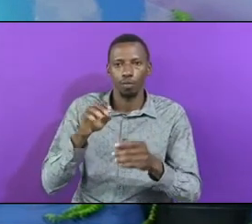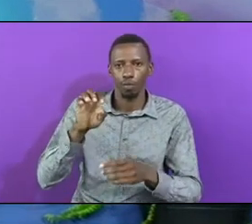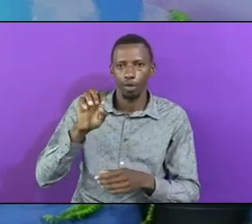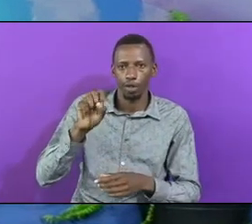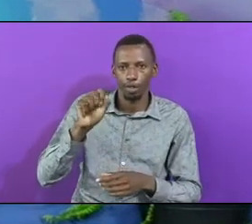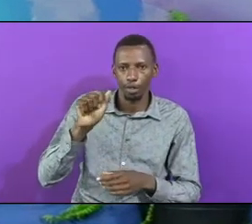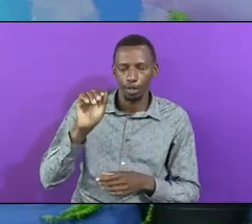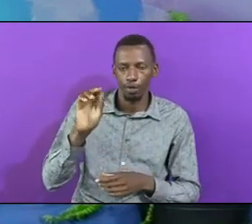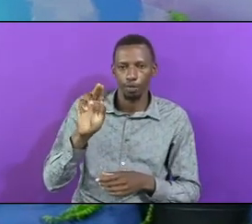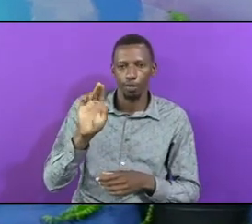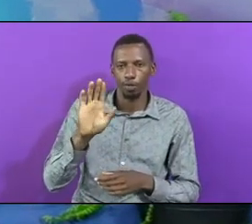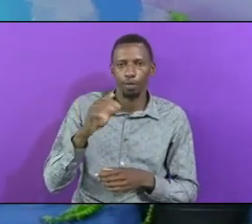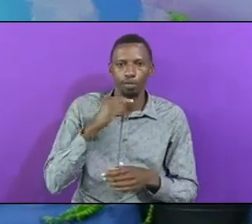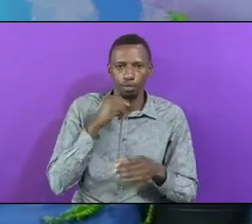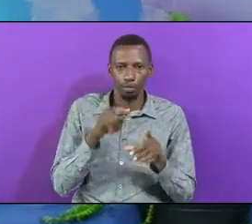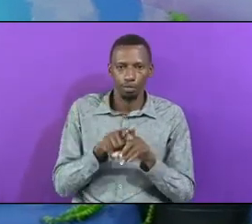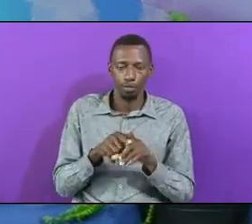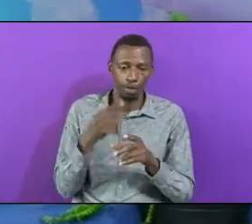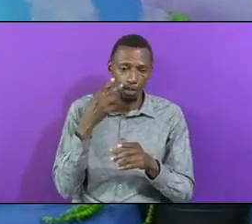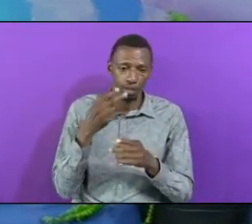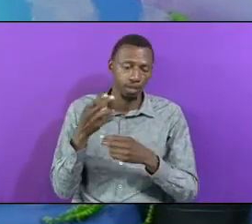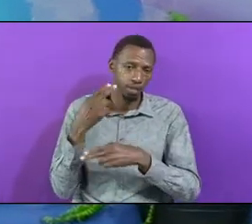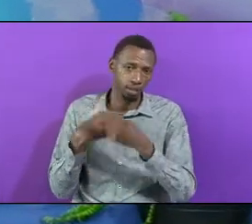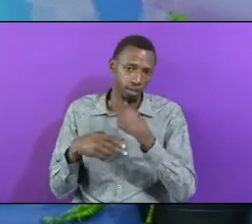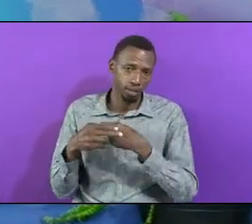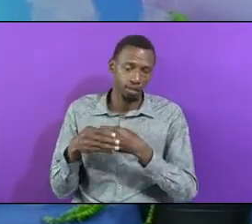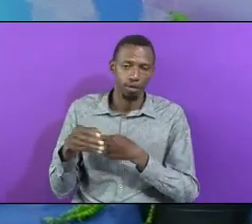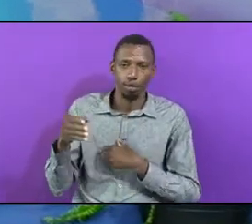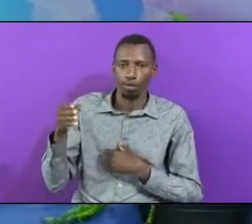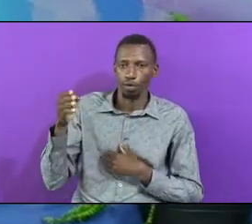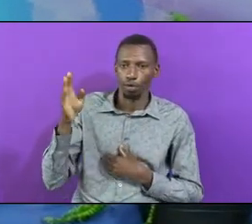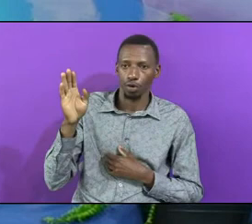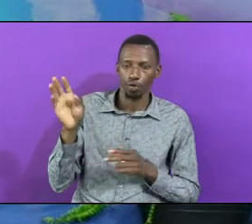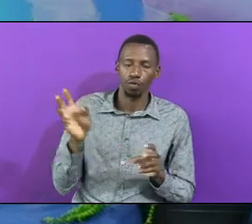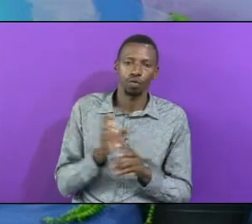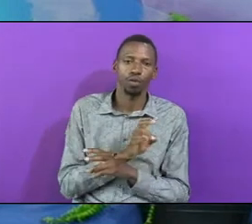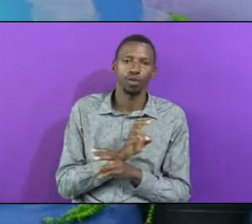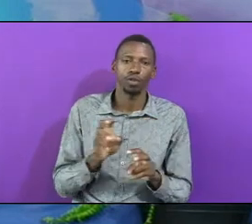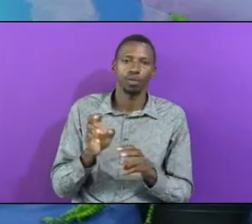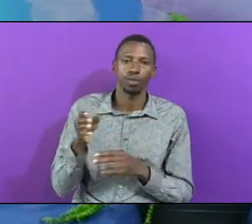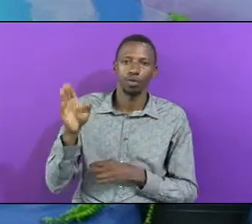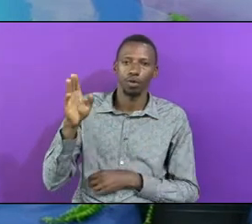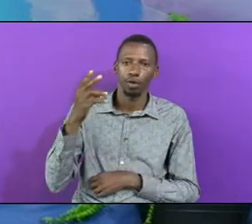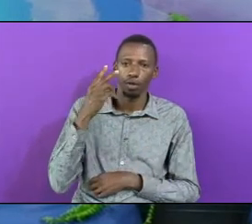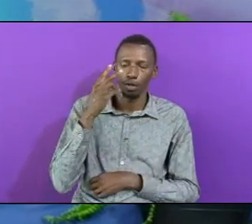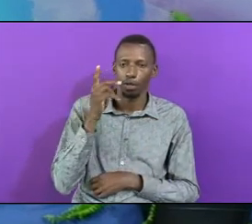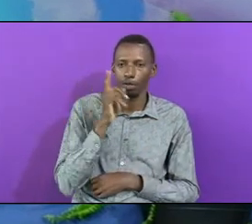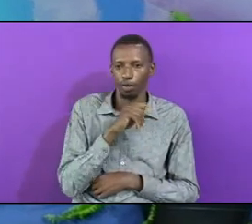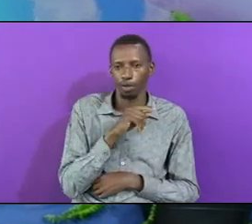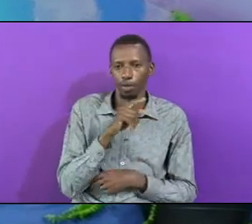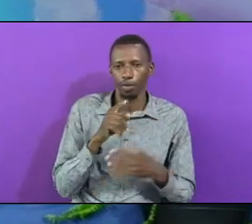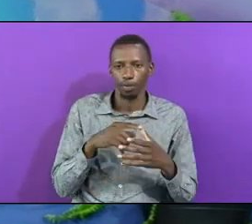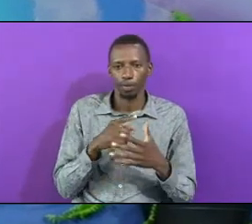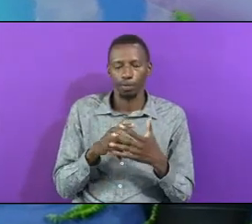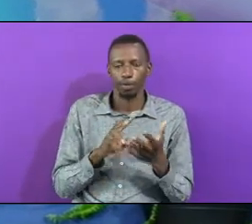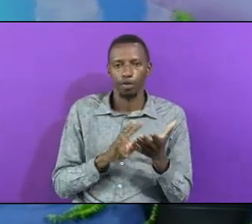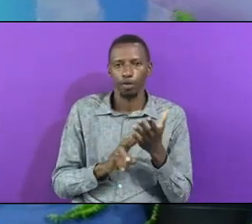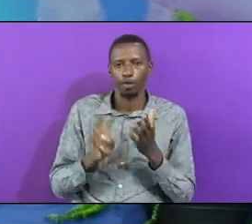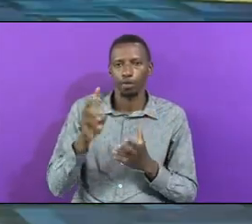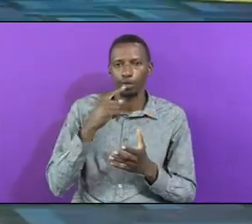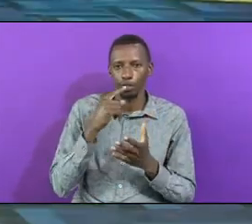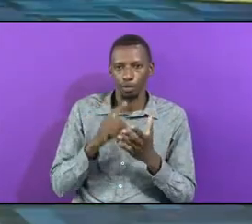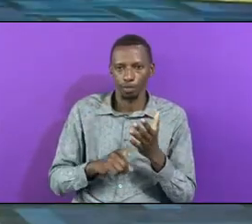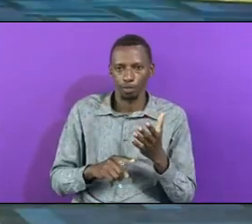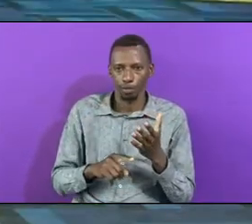The History God Is Watching Us From The Time He Was Fleeing Is God Saw Him And Then Verse Two Says And Jacobo